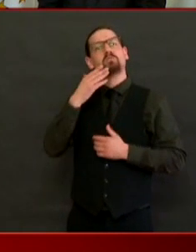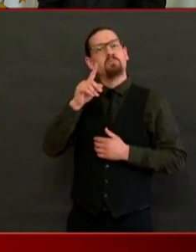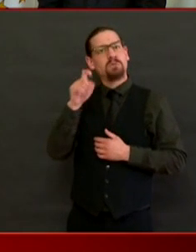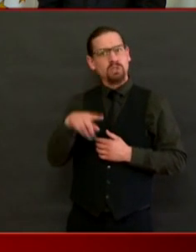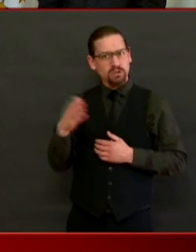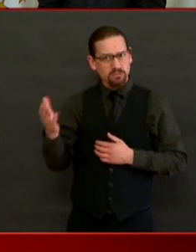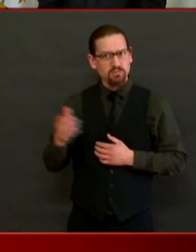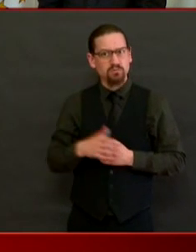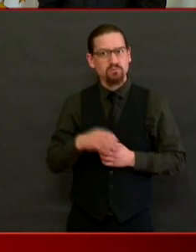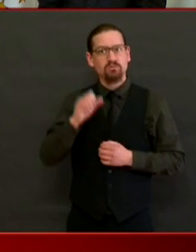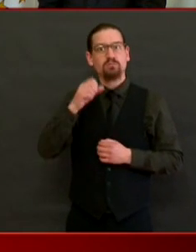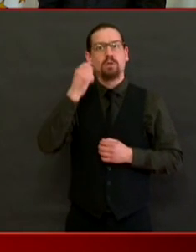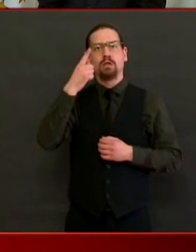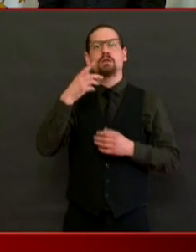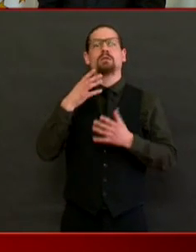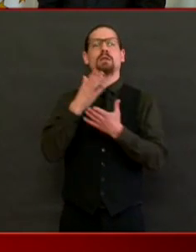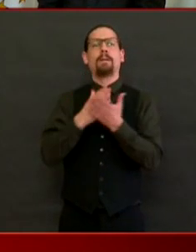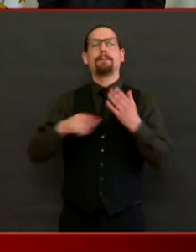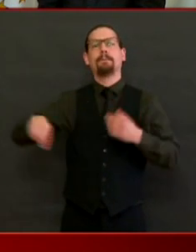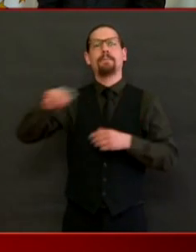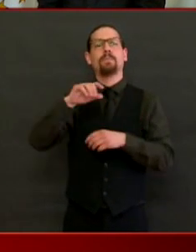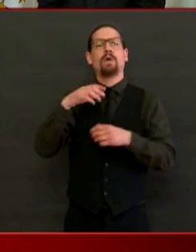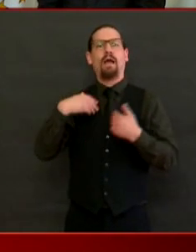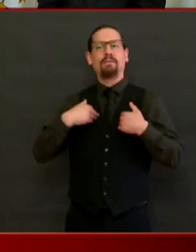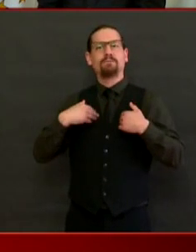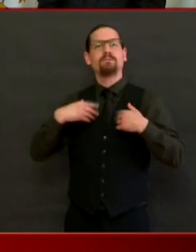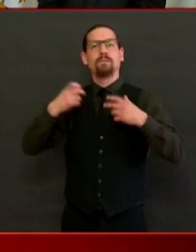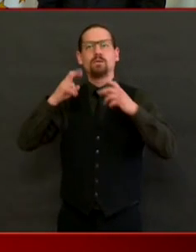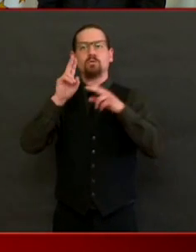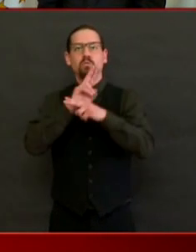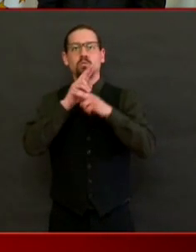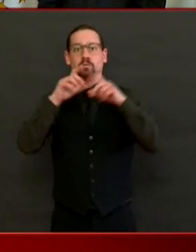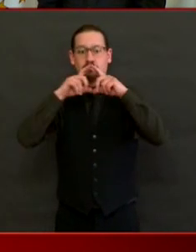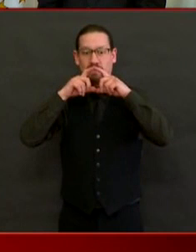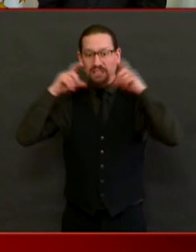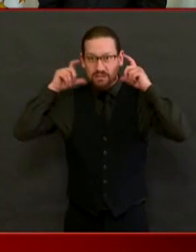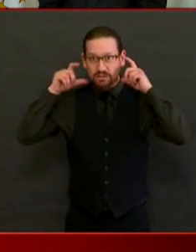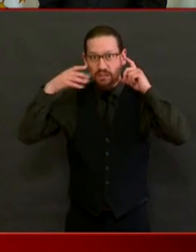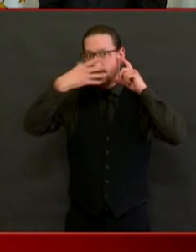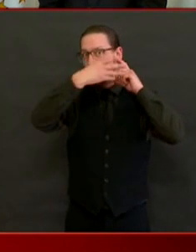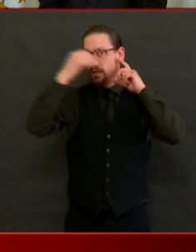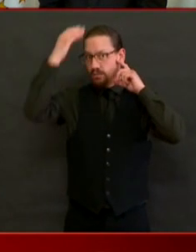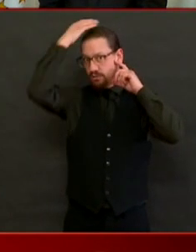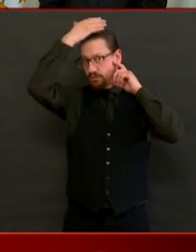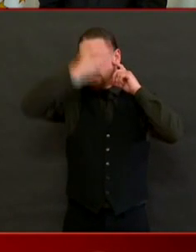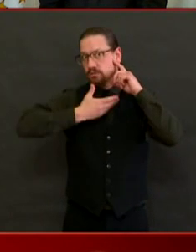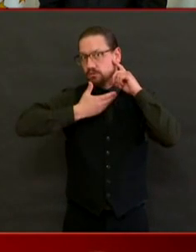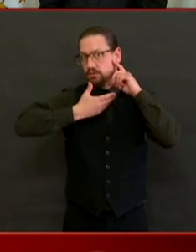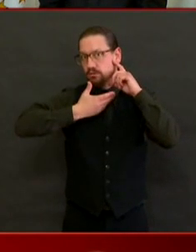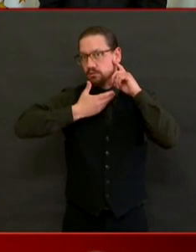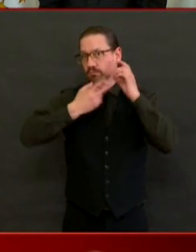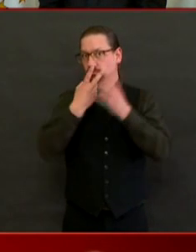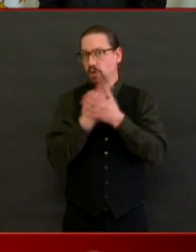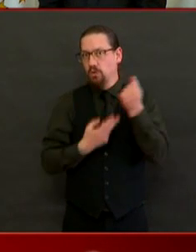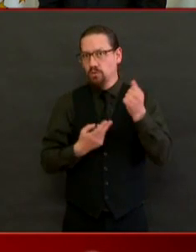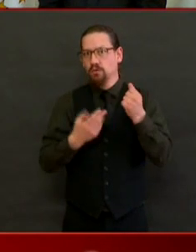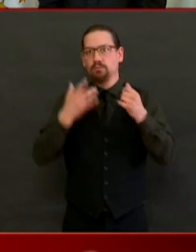situations, they have both a mask as well as a face shield for the goggles component.